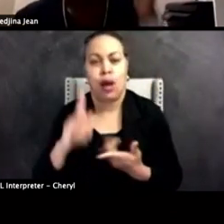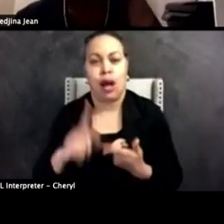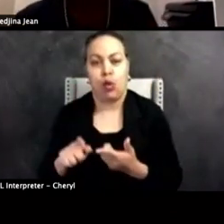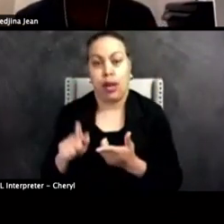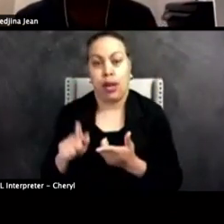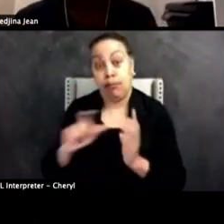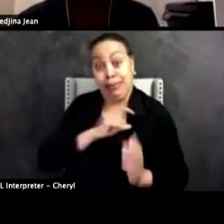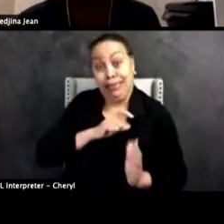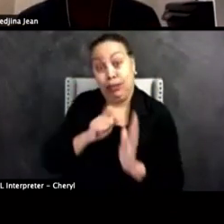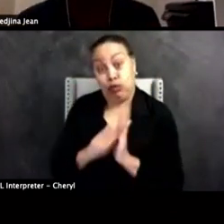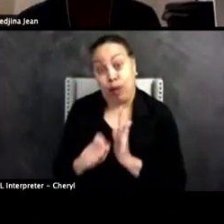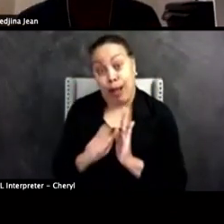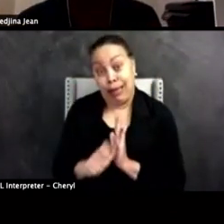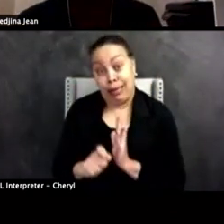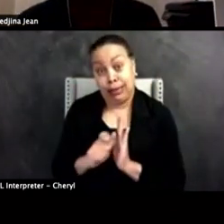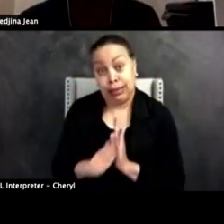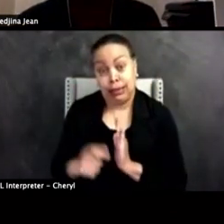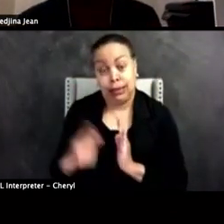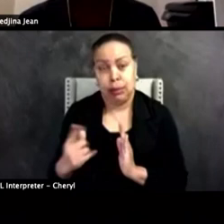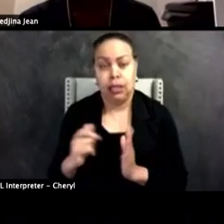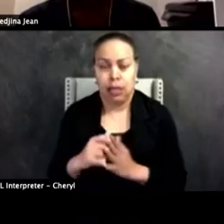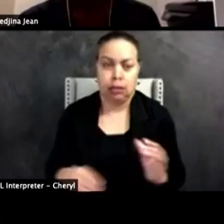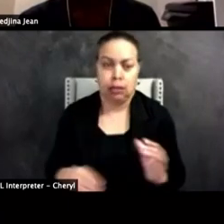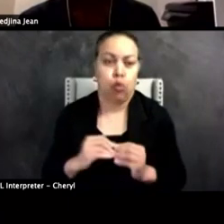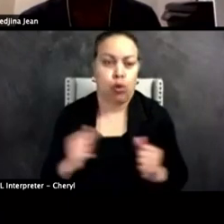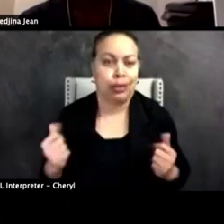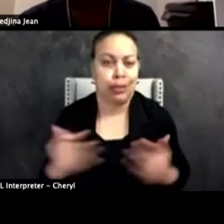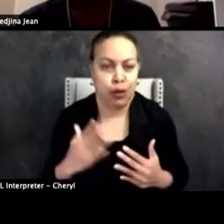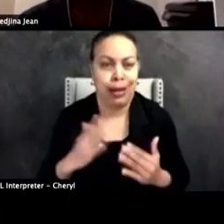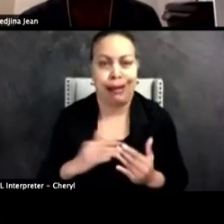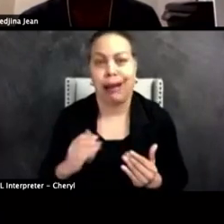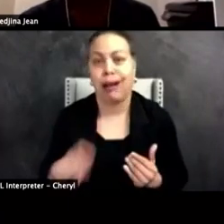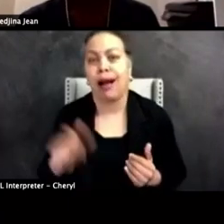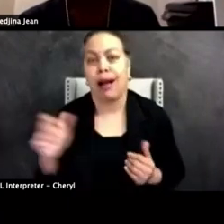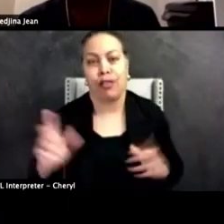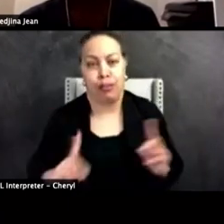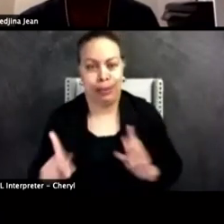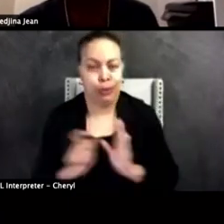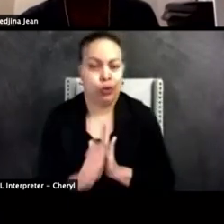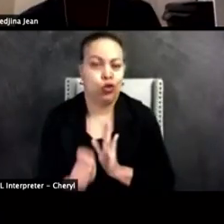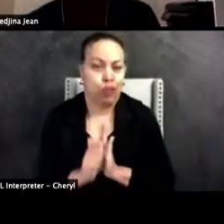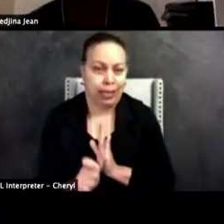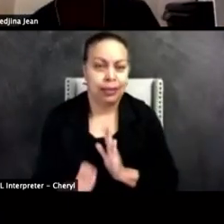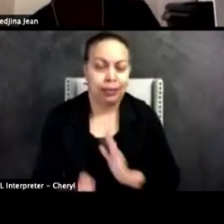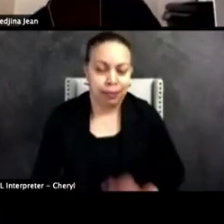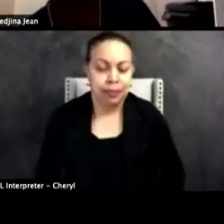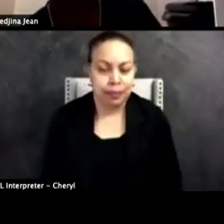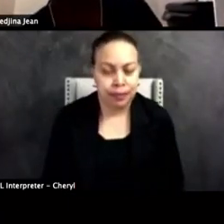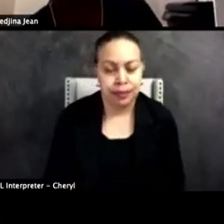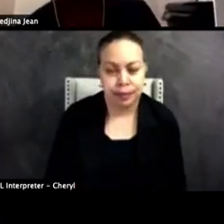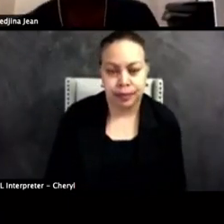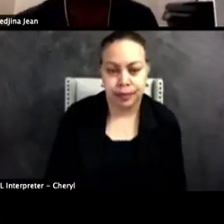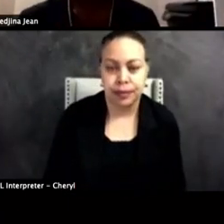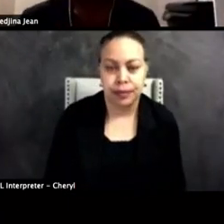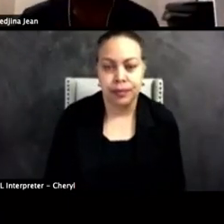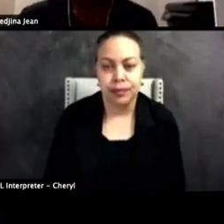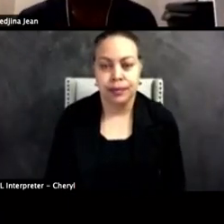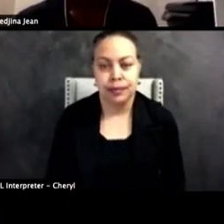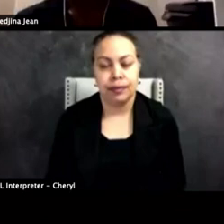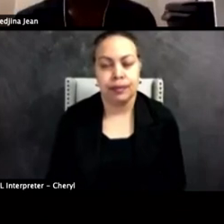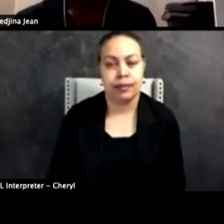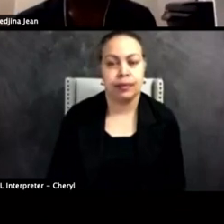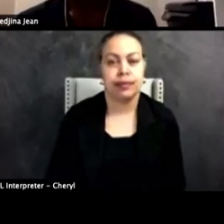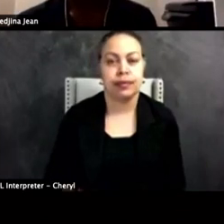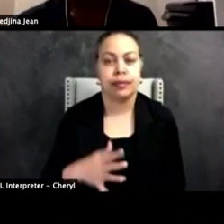police are more scary than writings from maybe any other category or vocation, right?